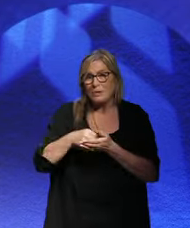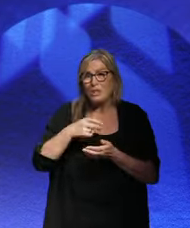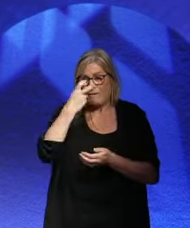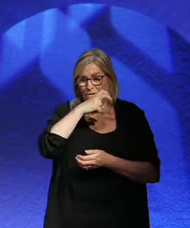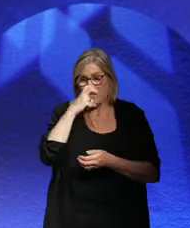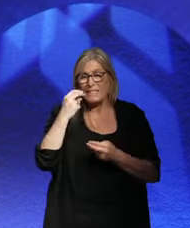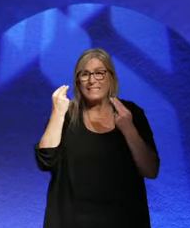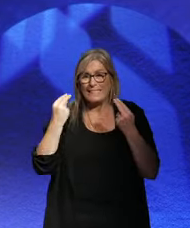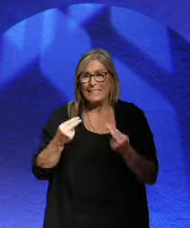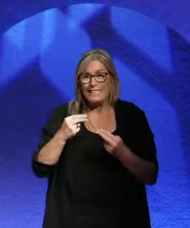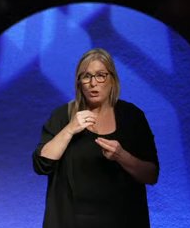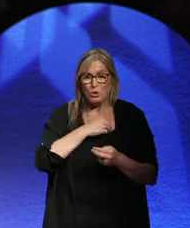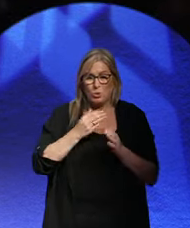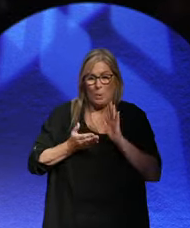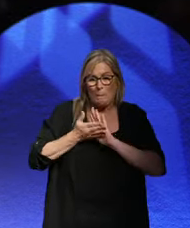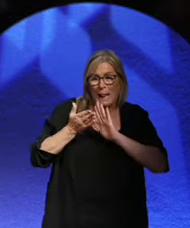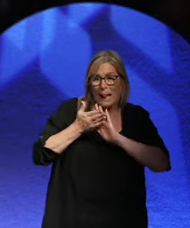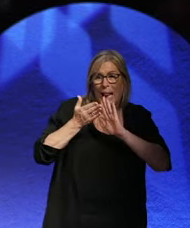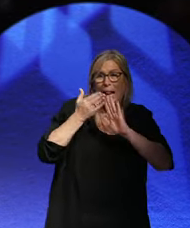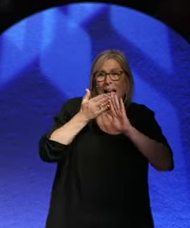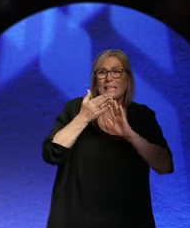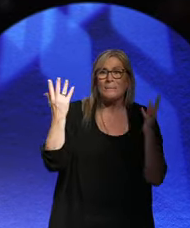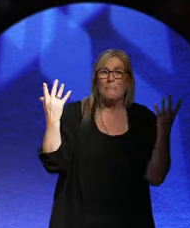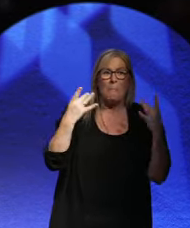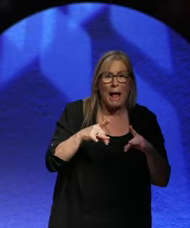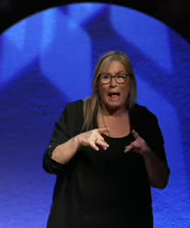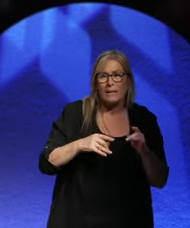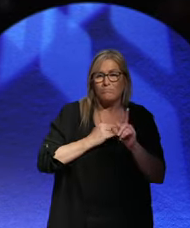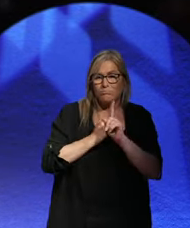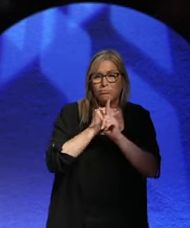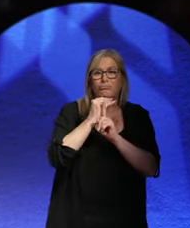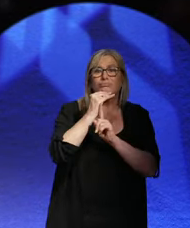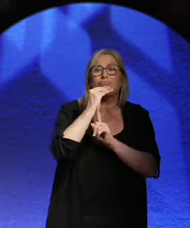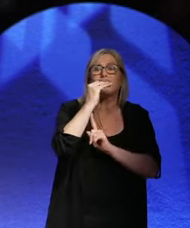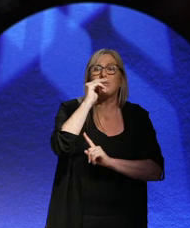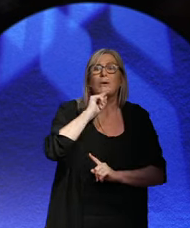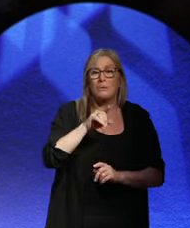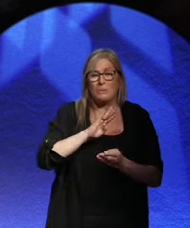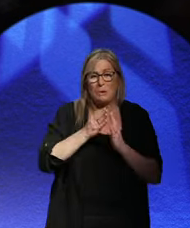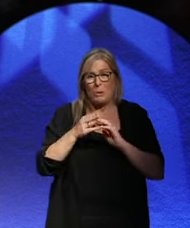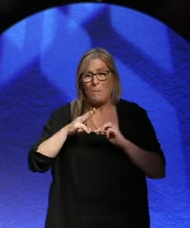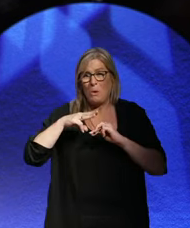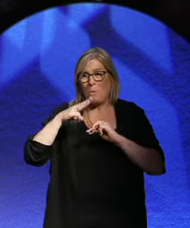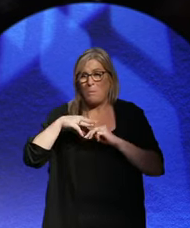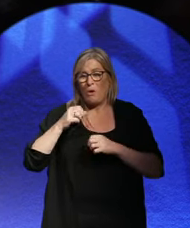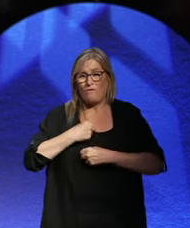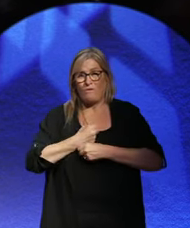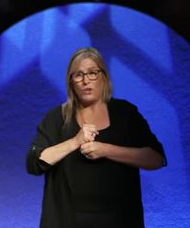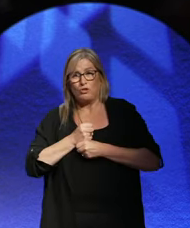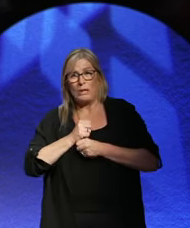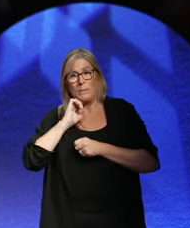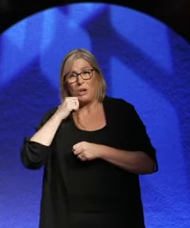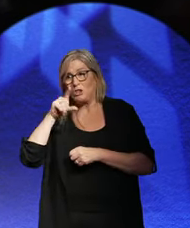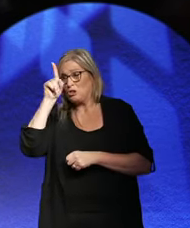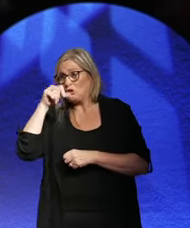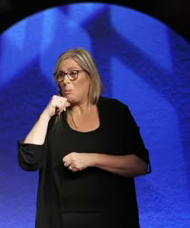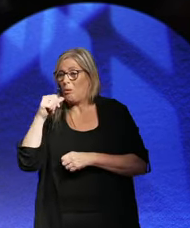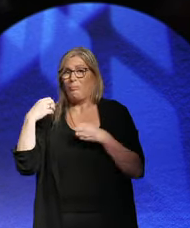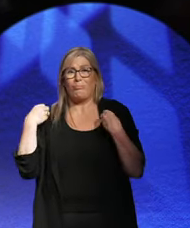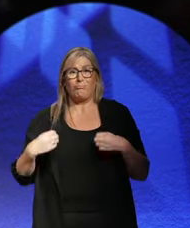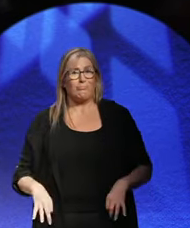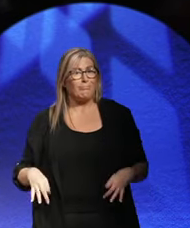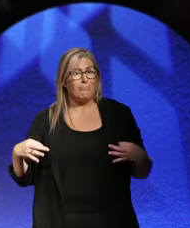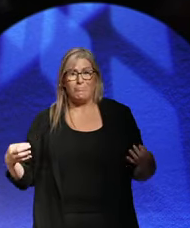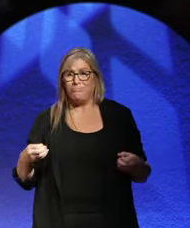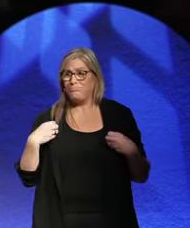needed it to rebuild and they weren't getting it. And they became more and more frustrated because Germany wouldn't pay. Germany